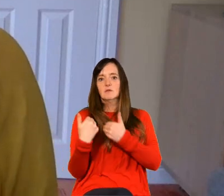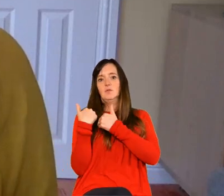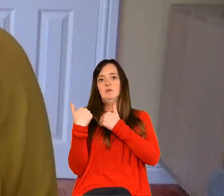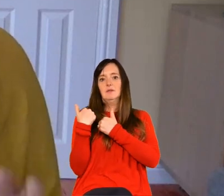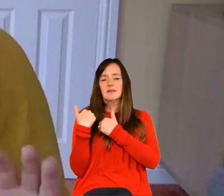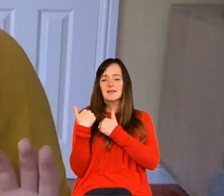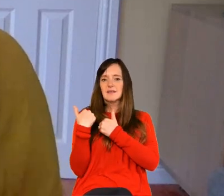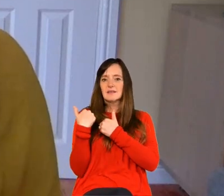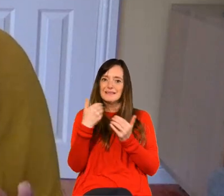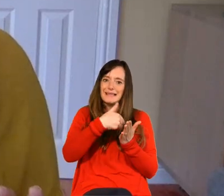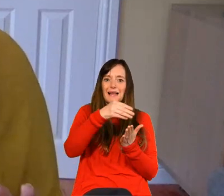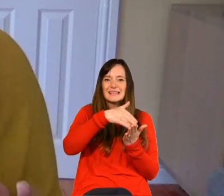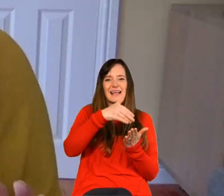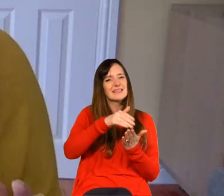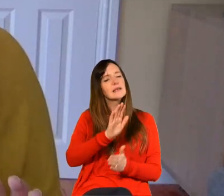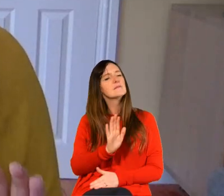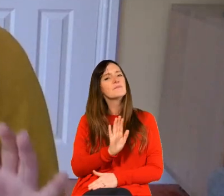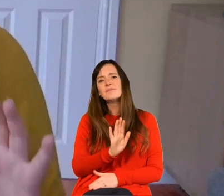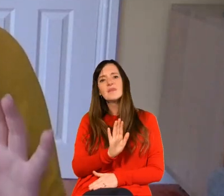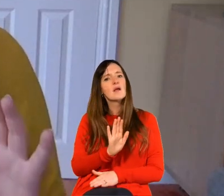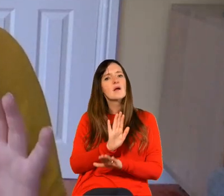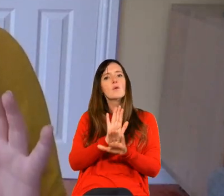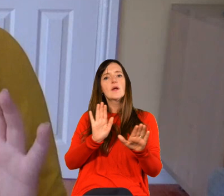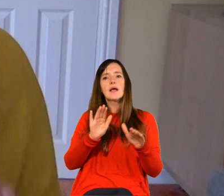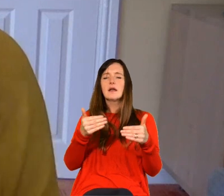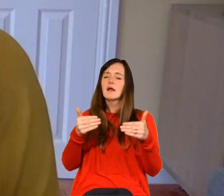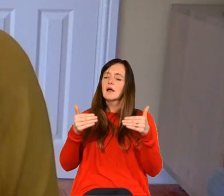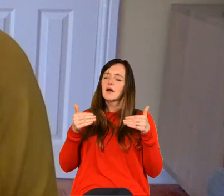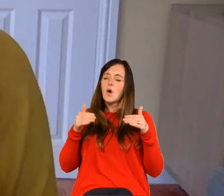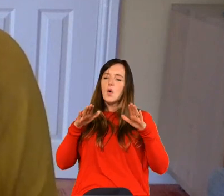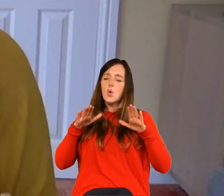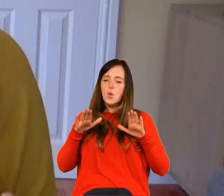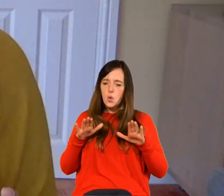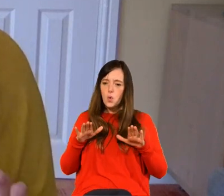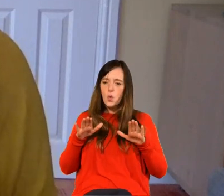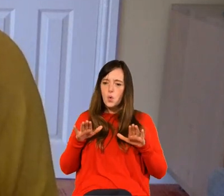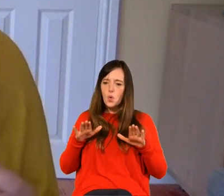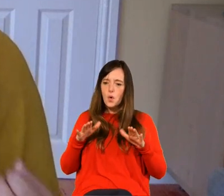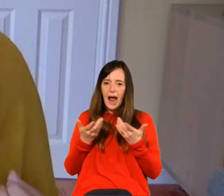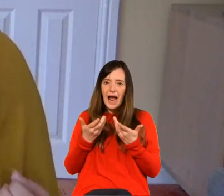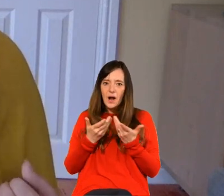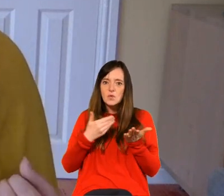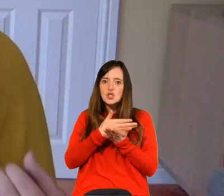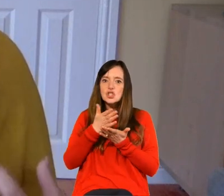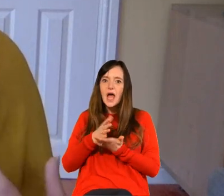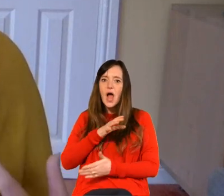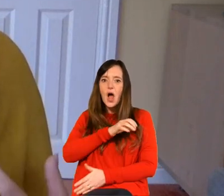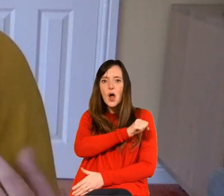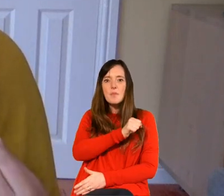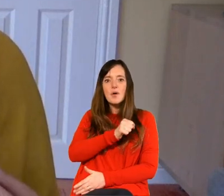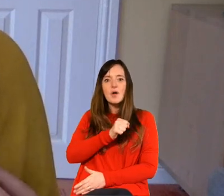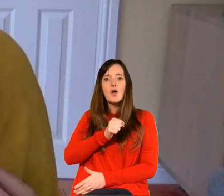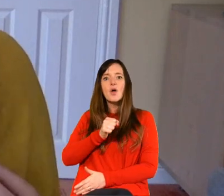and i suppose it's just resting that we when we come to sharing the hope that we have we're doing that from a place of